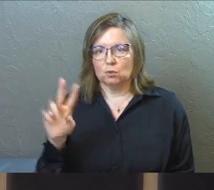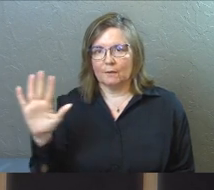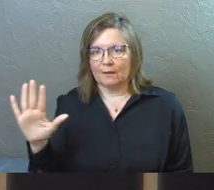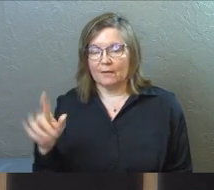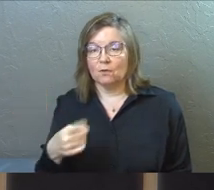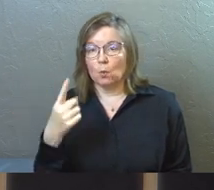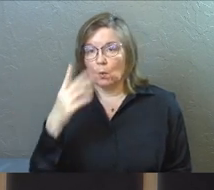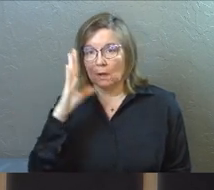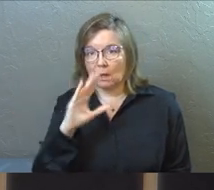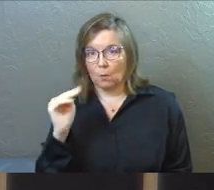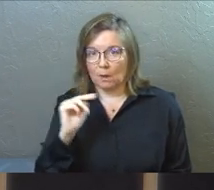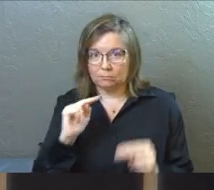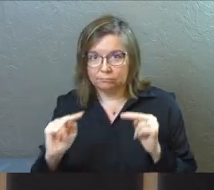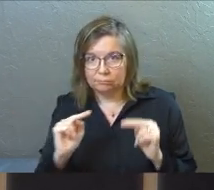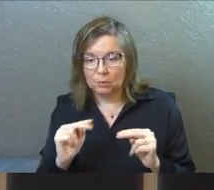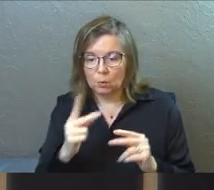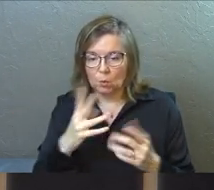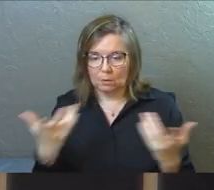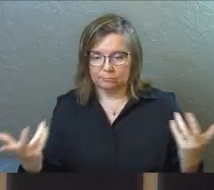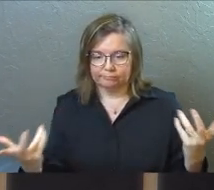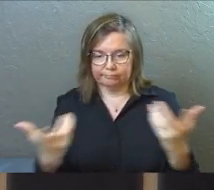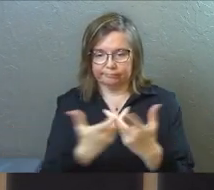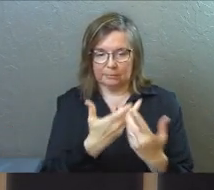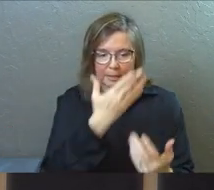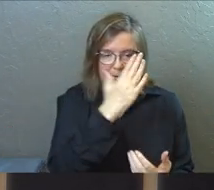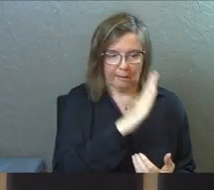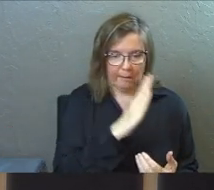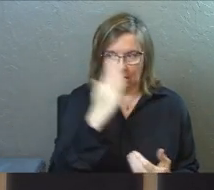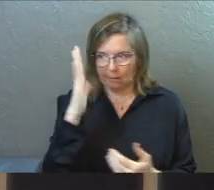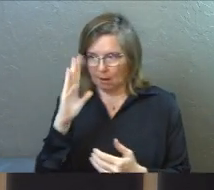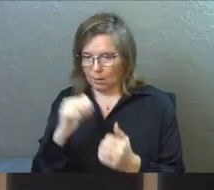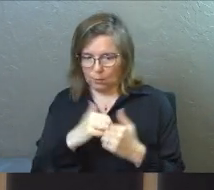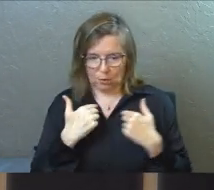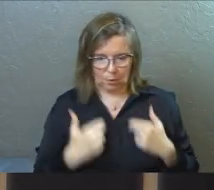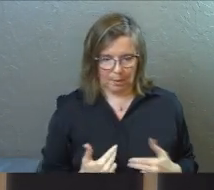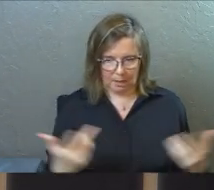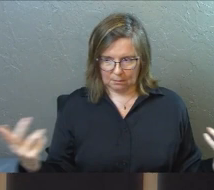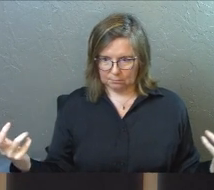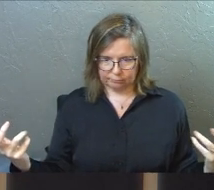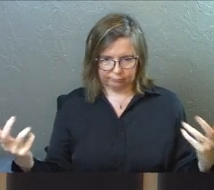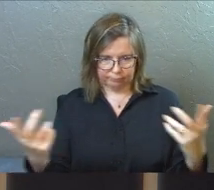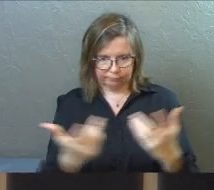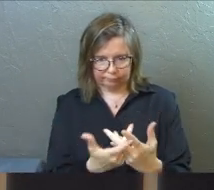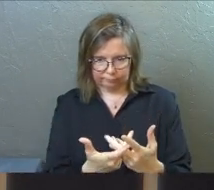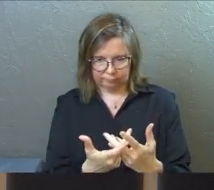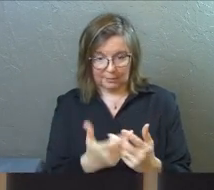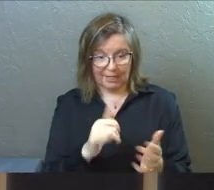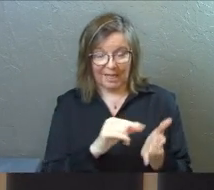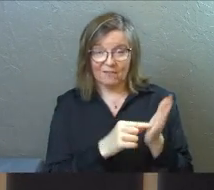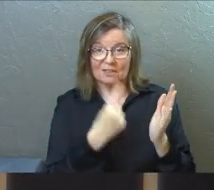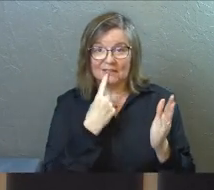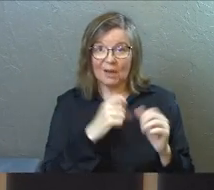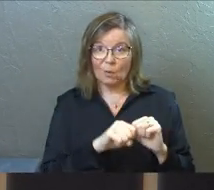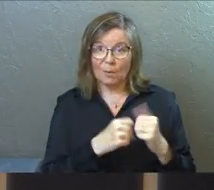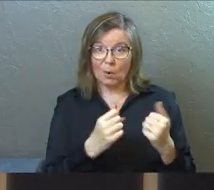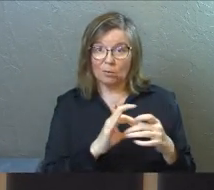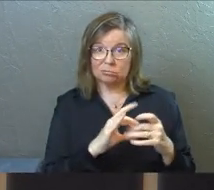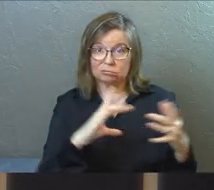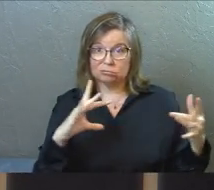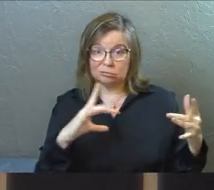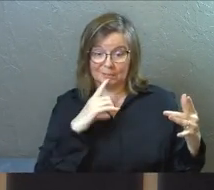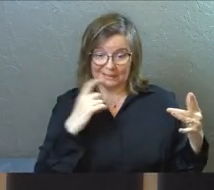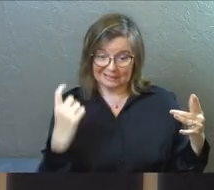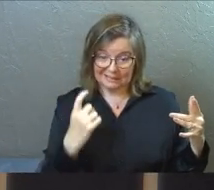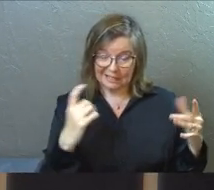one mediator who can reconcile God and humanity, the man Jesus Christ. That verse says we're broken with God. Because of our